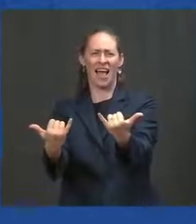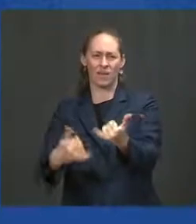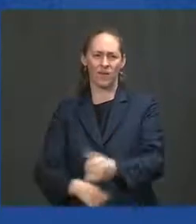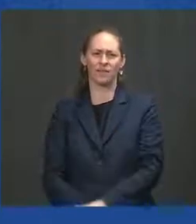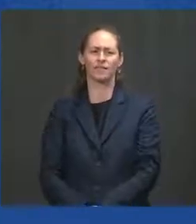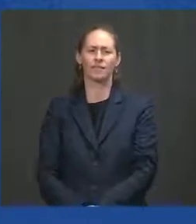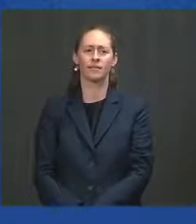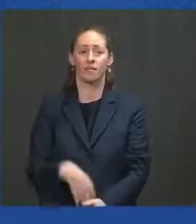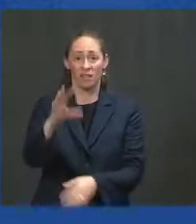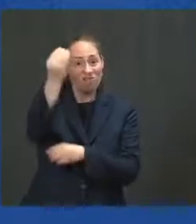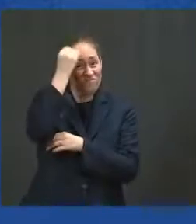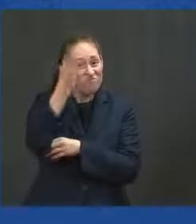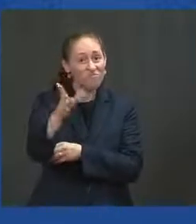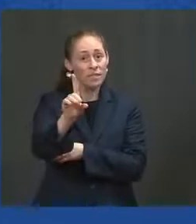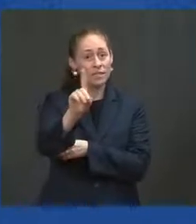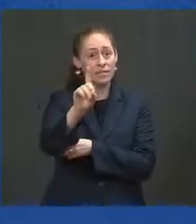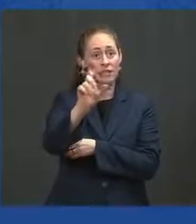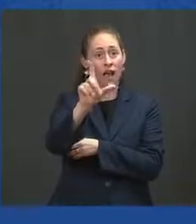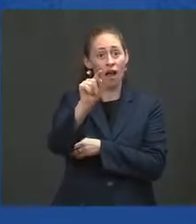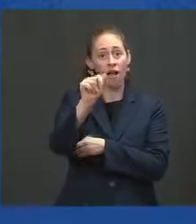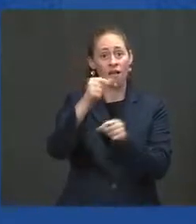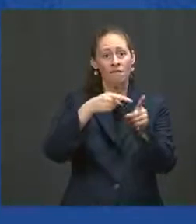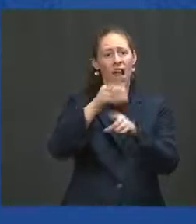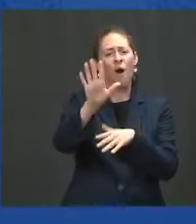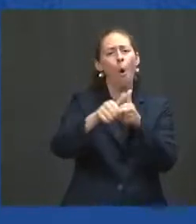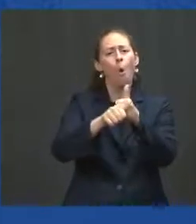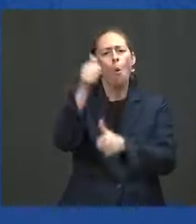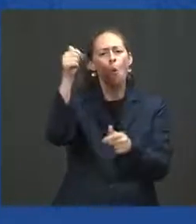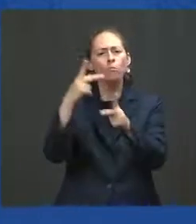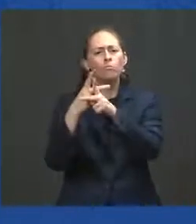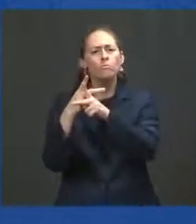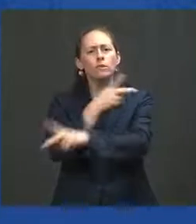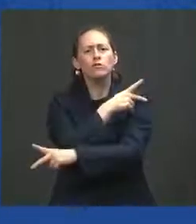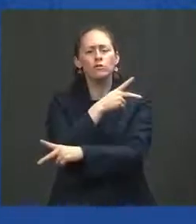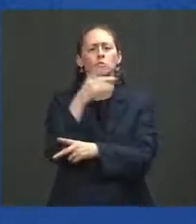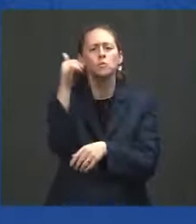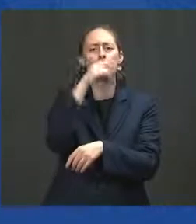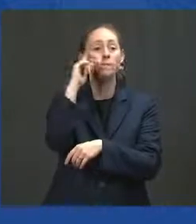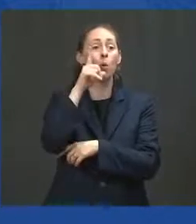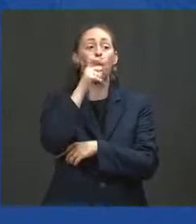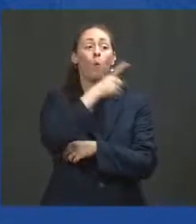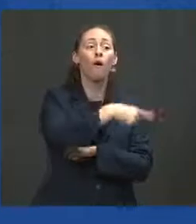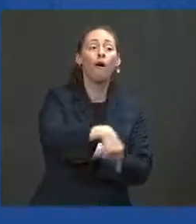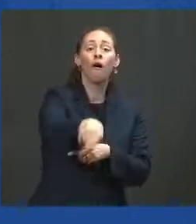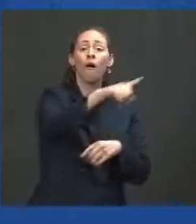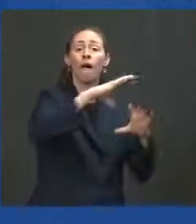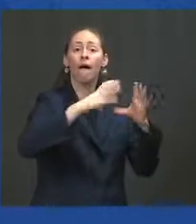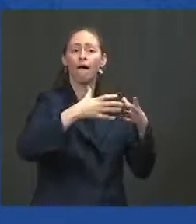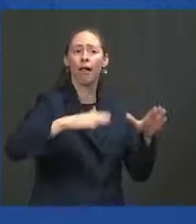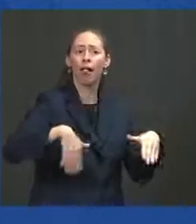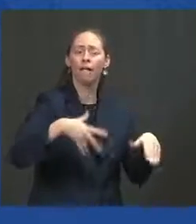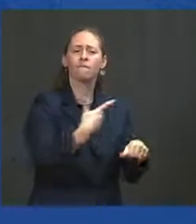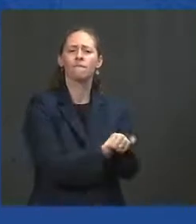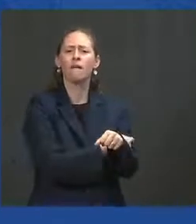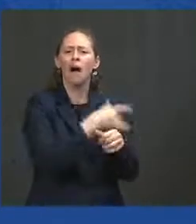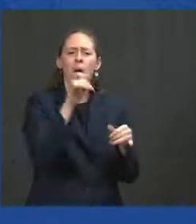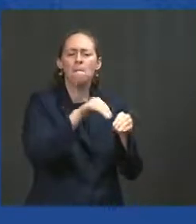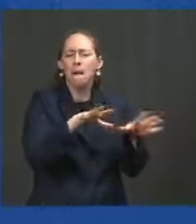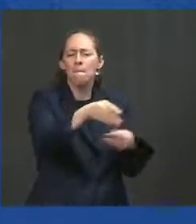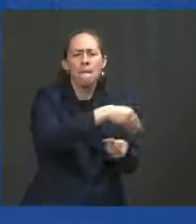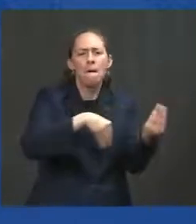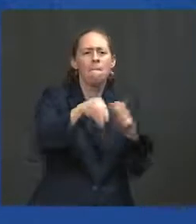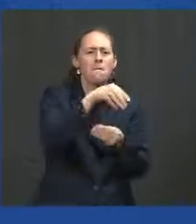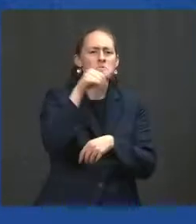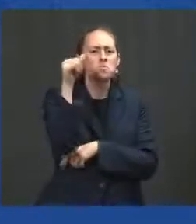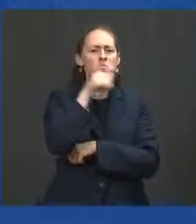causing a pandemic of the unvaccinated. That's the pandemic of the unvaccinated. And while we're starting to see